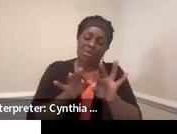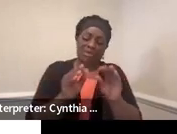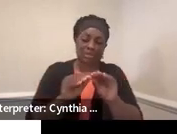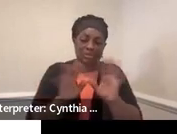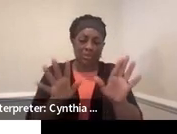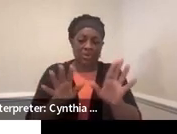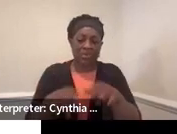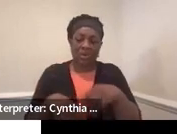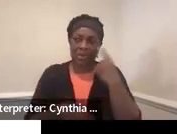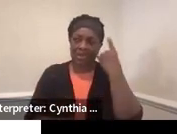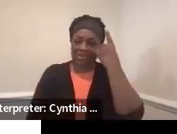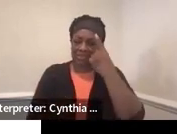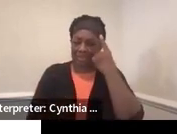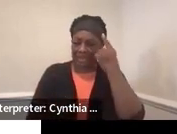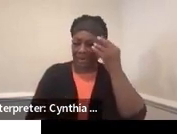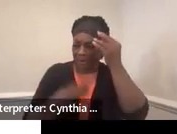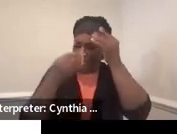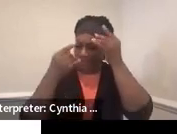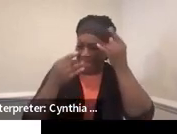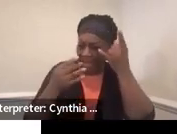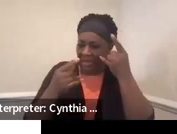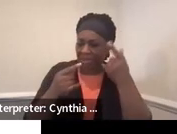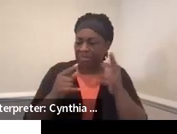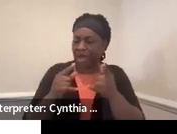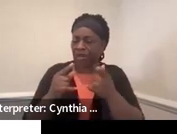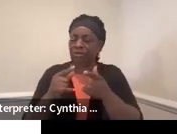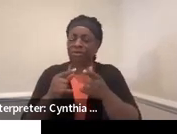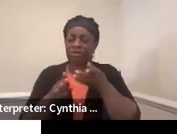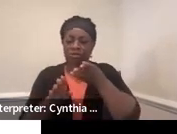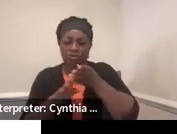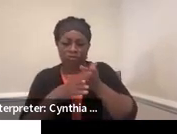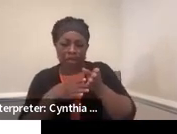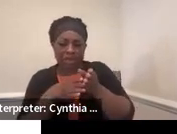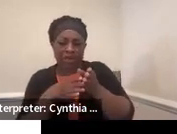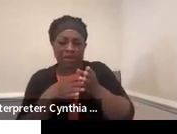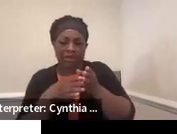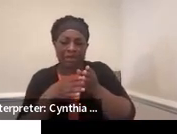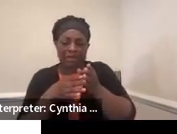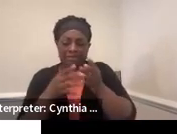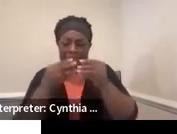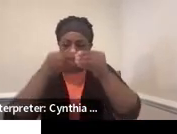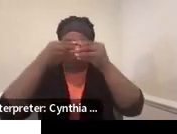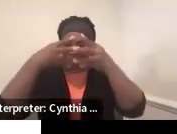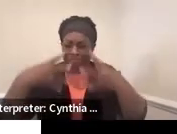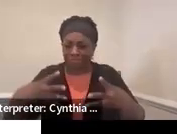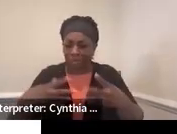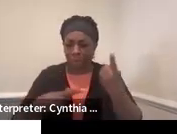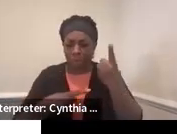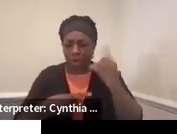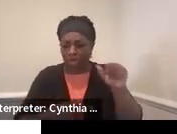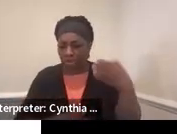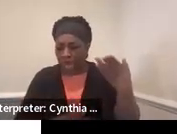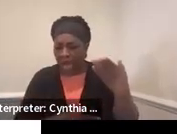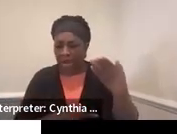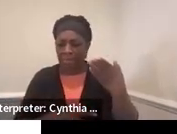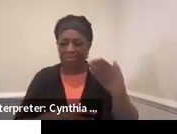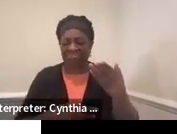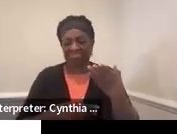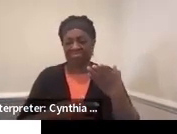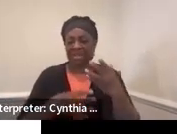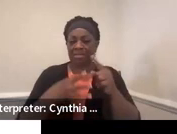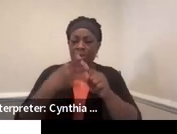that we are thinking around career clusters versus just one job and one title for that particular position.